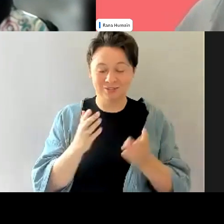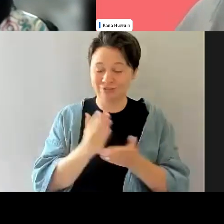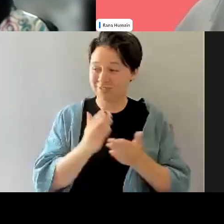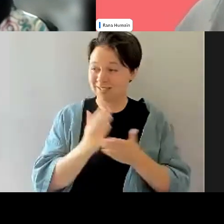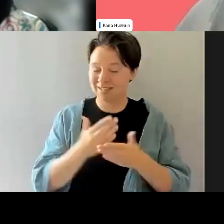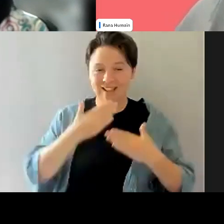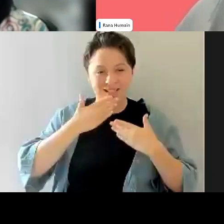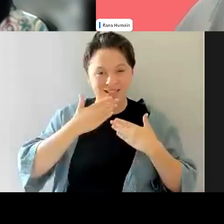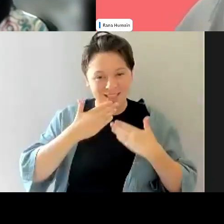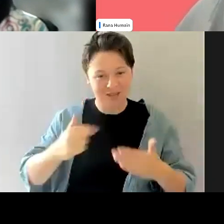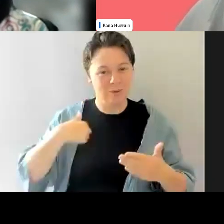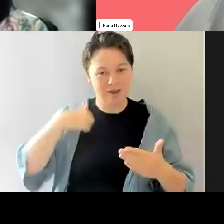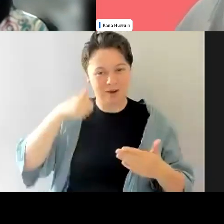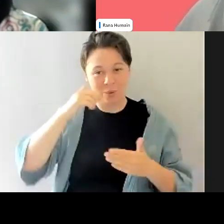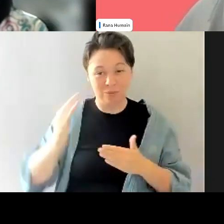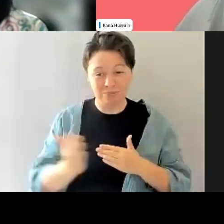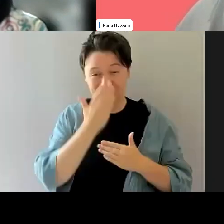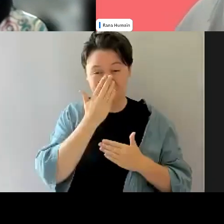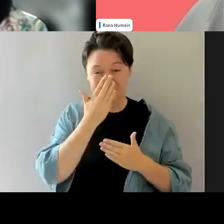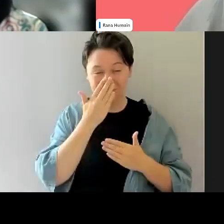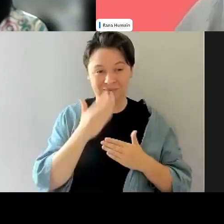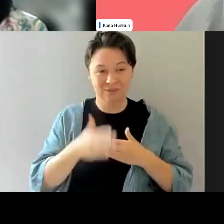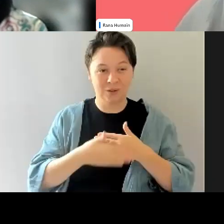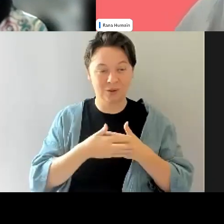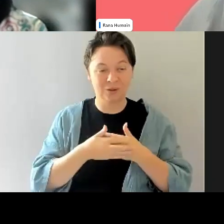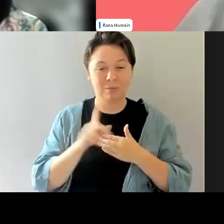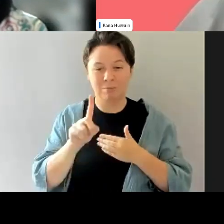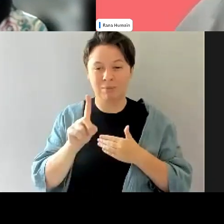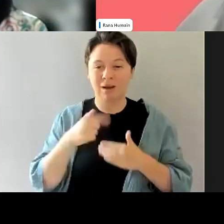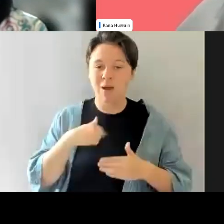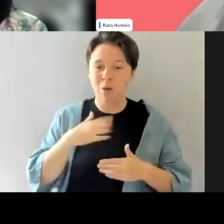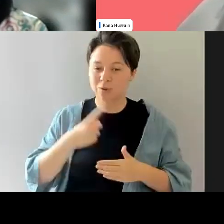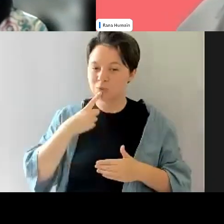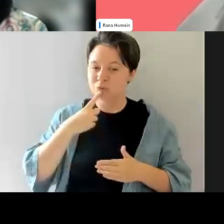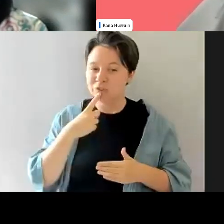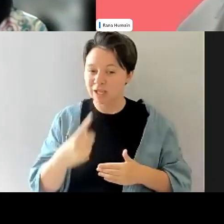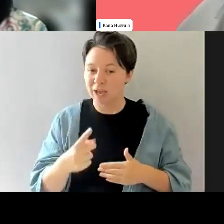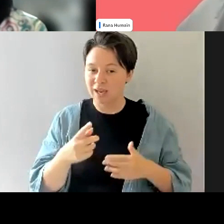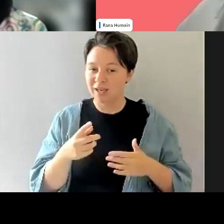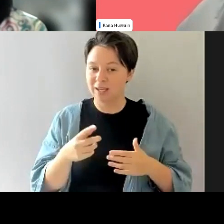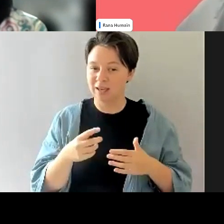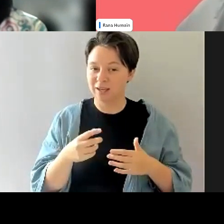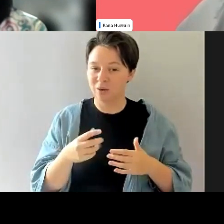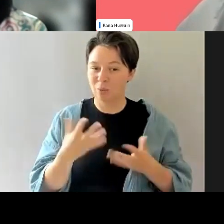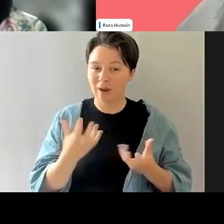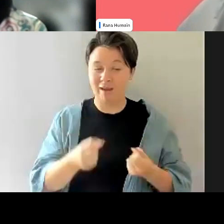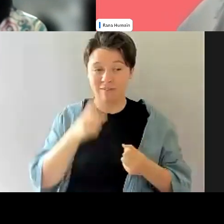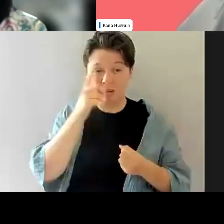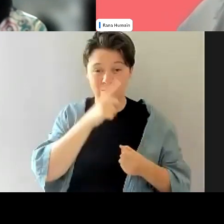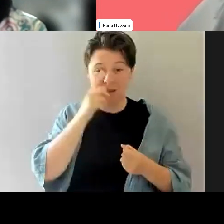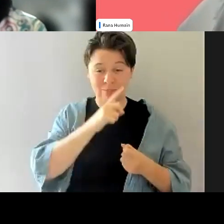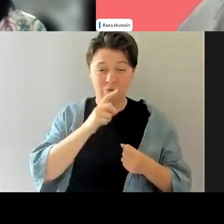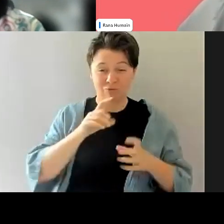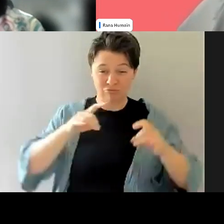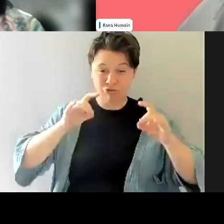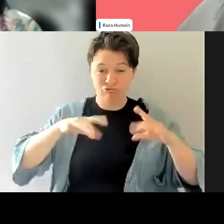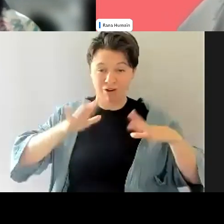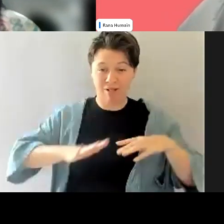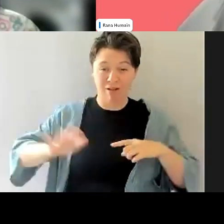everyone so much. And I do want to do a bit of a shout out. There's, um, you know, we've got people from all around the country